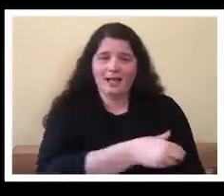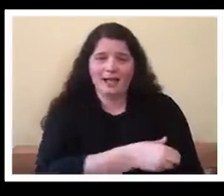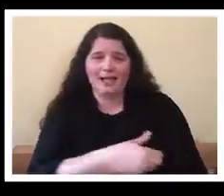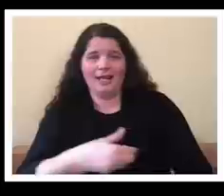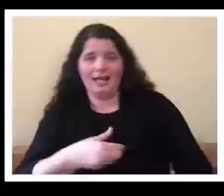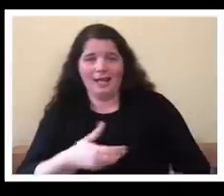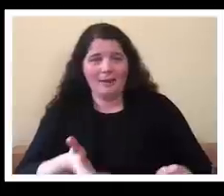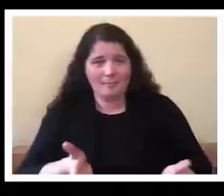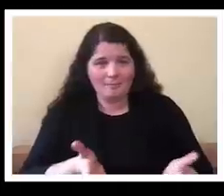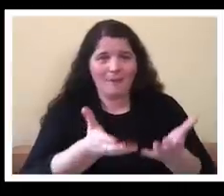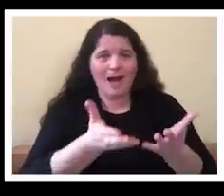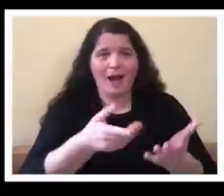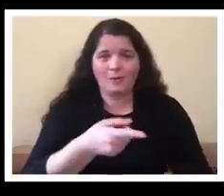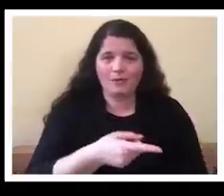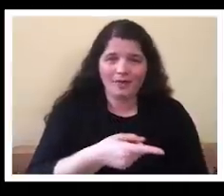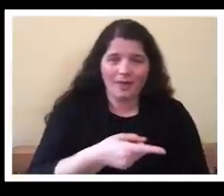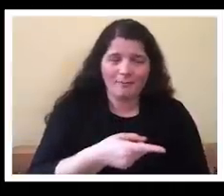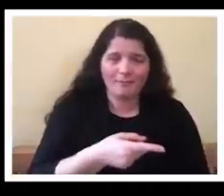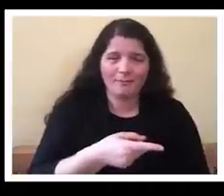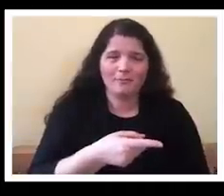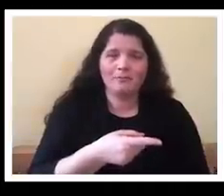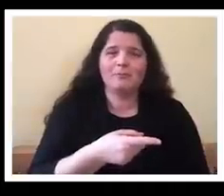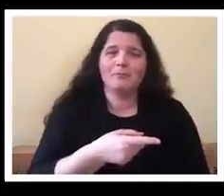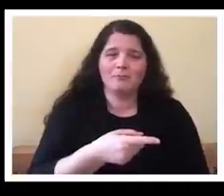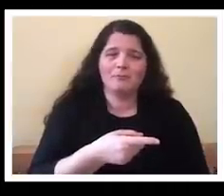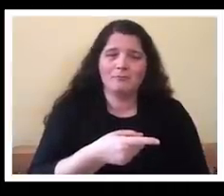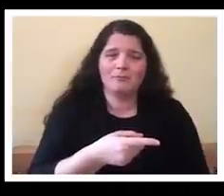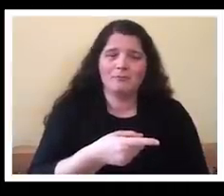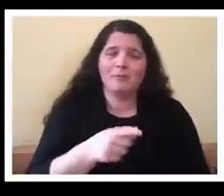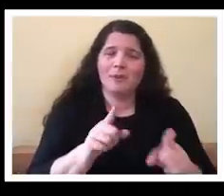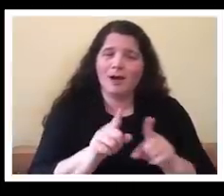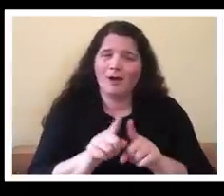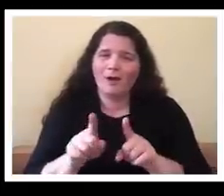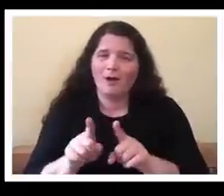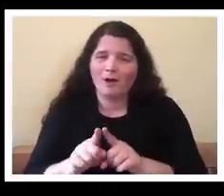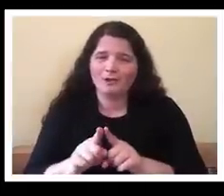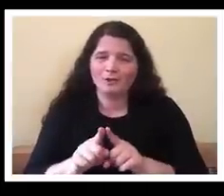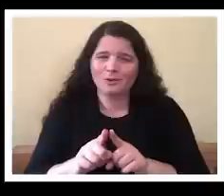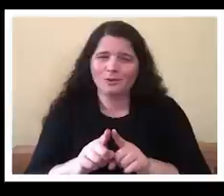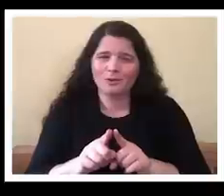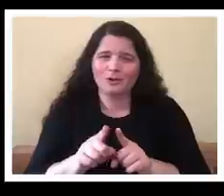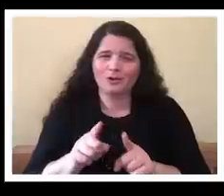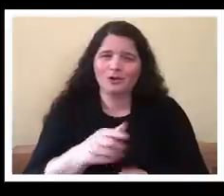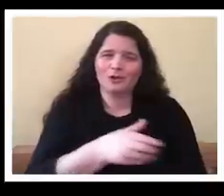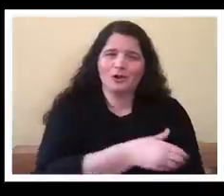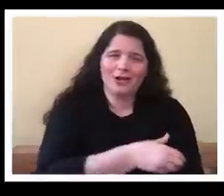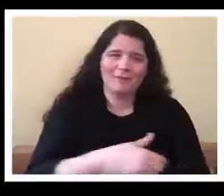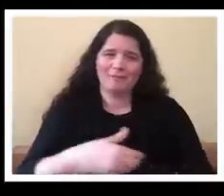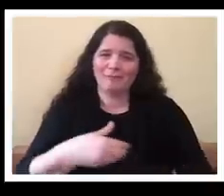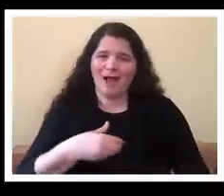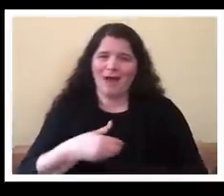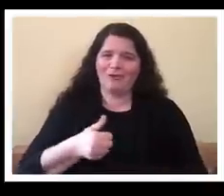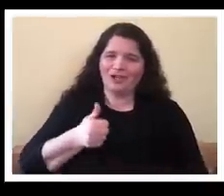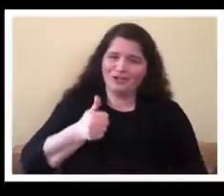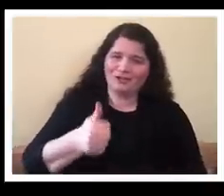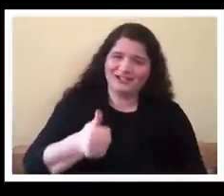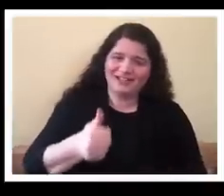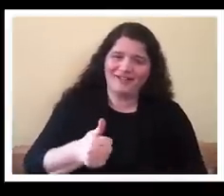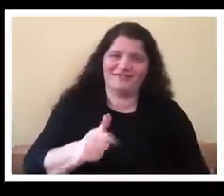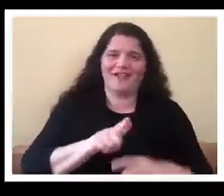but you're able to see the